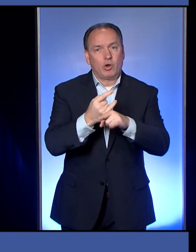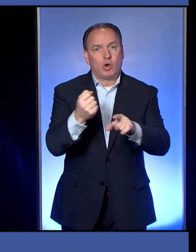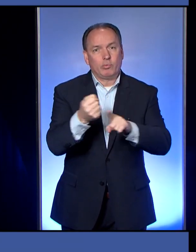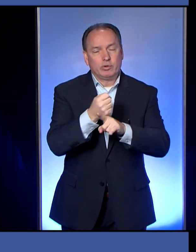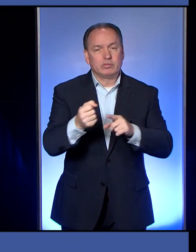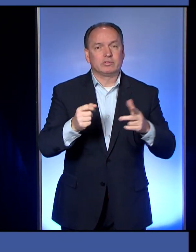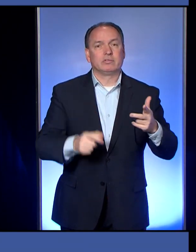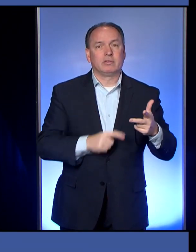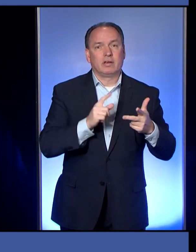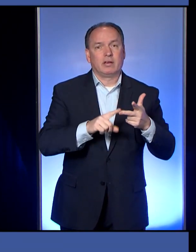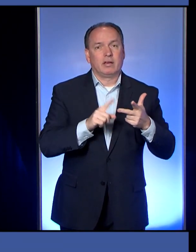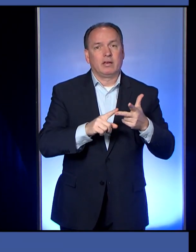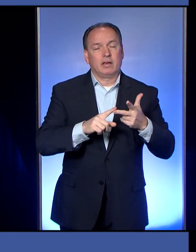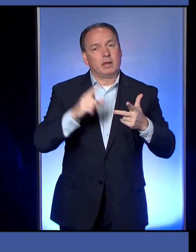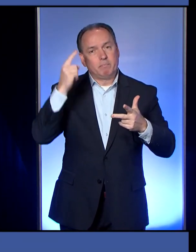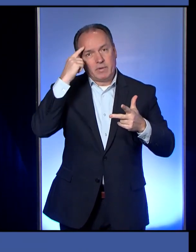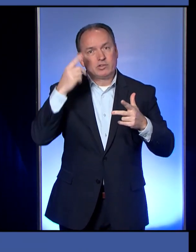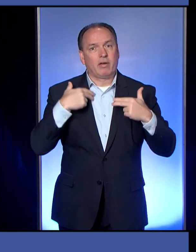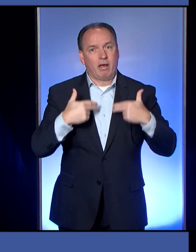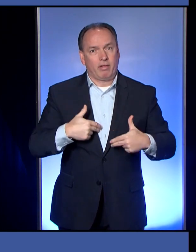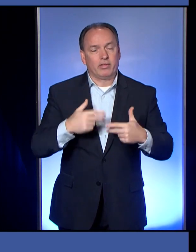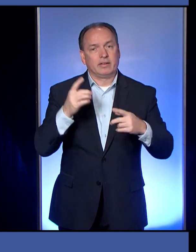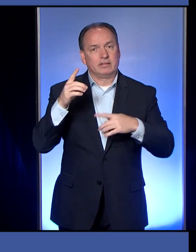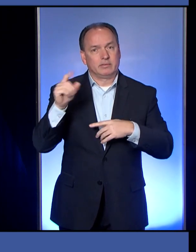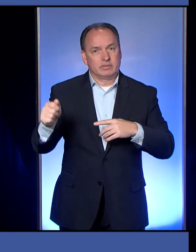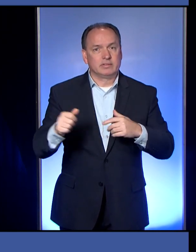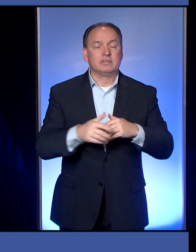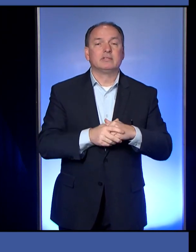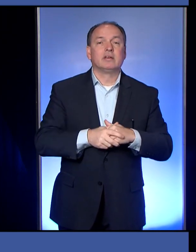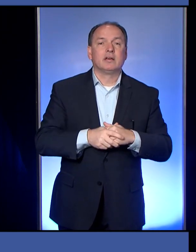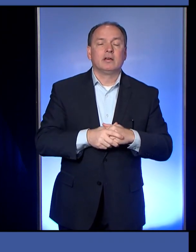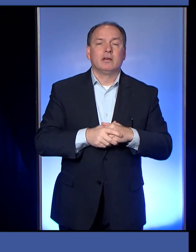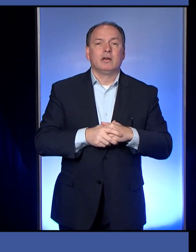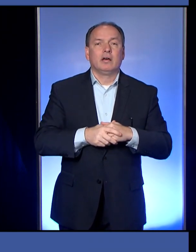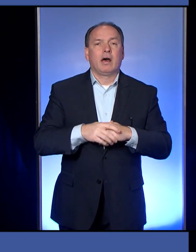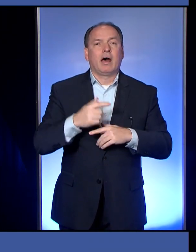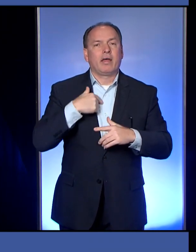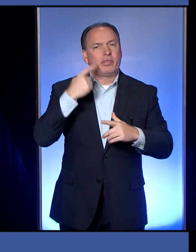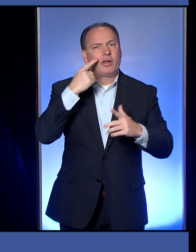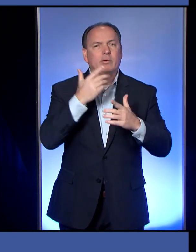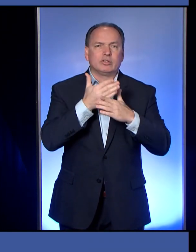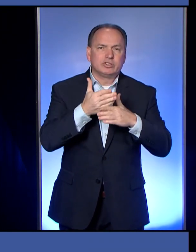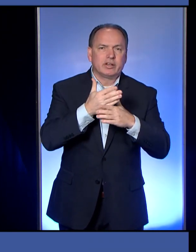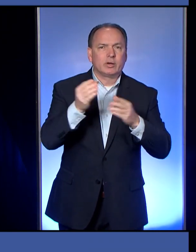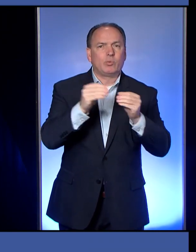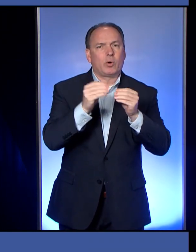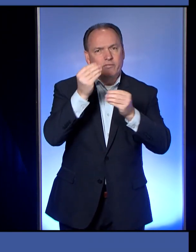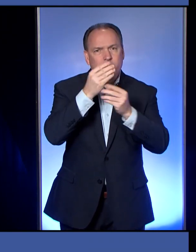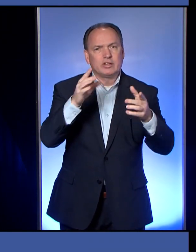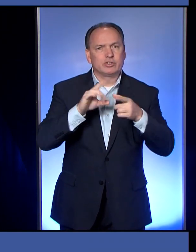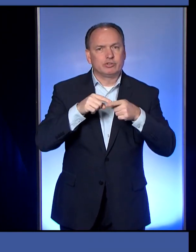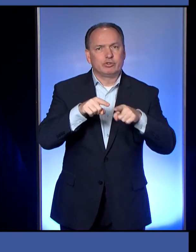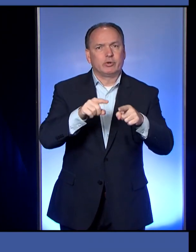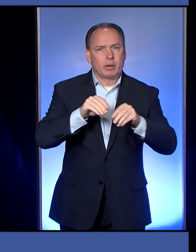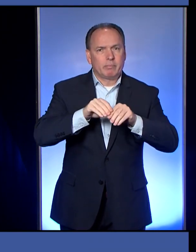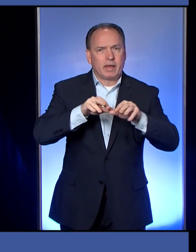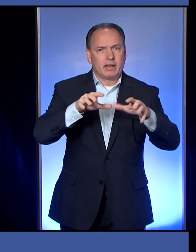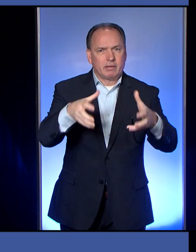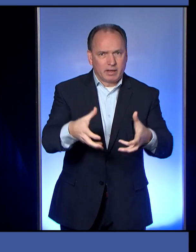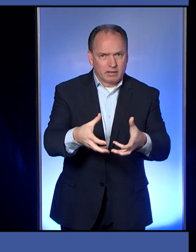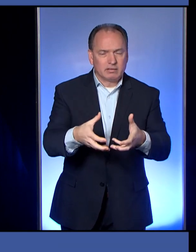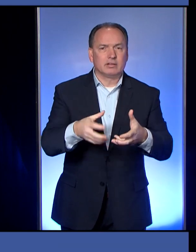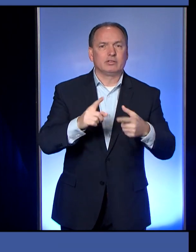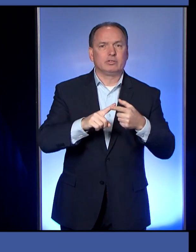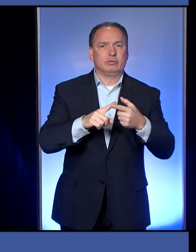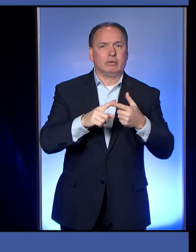and Mental Health. Today, I thought I'd share a little bit of information during this pandemic to give you a little bit of comfort, I think, during